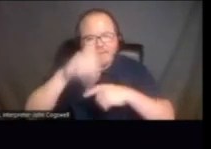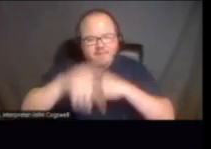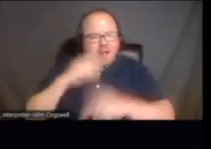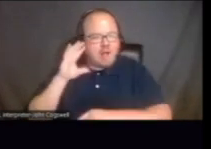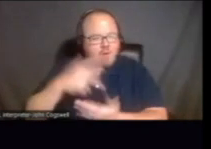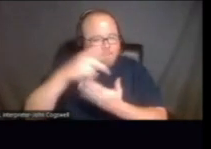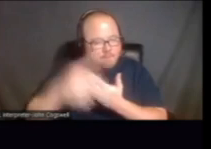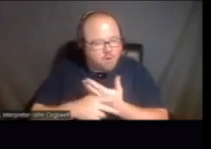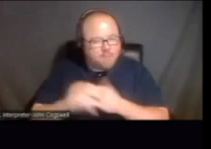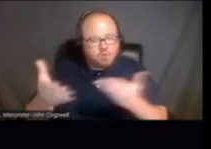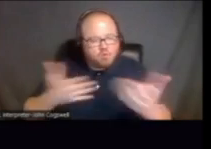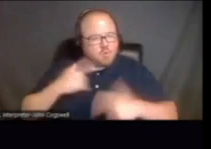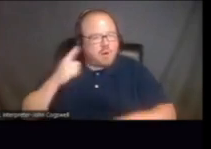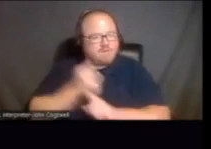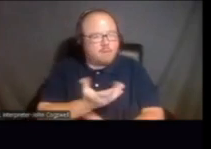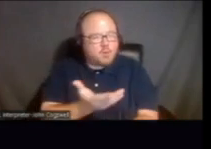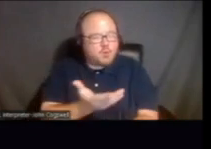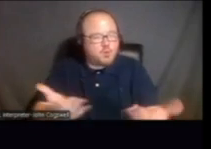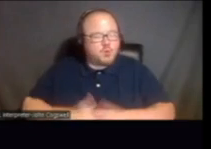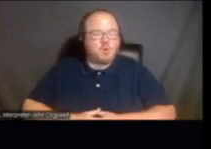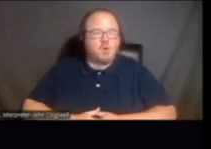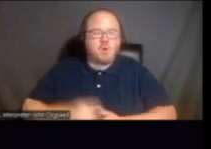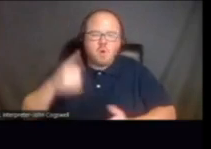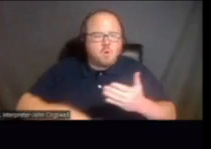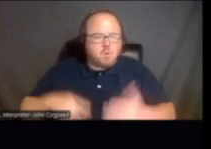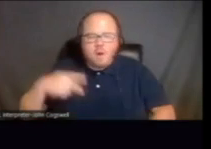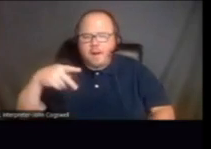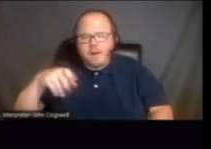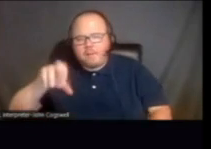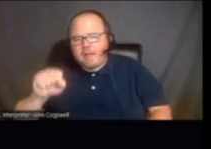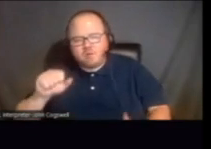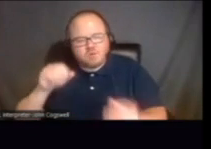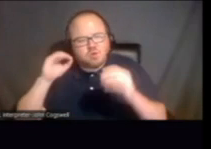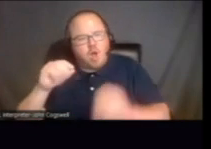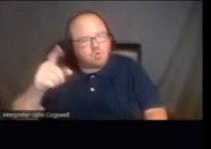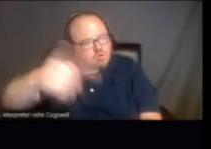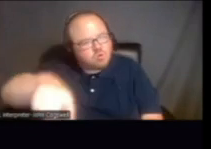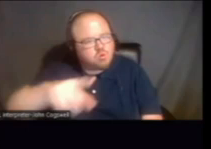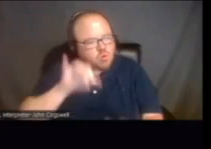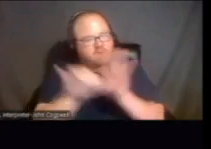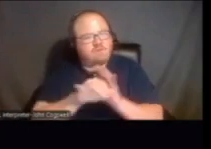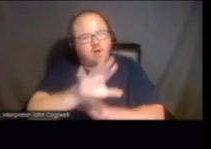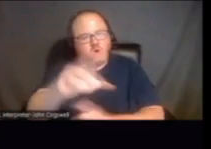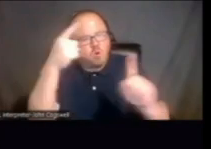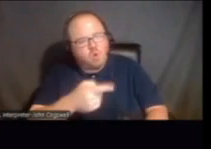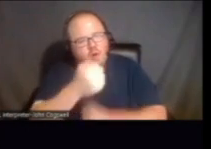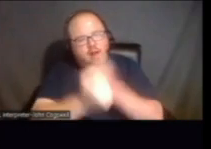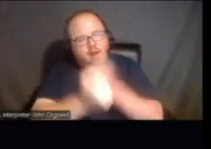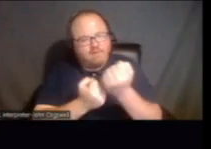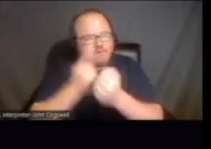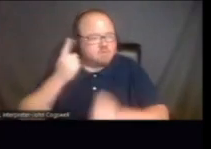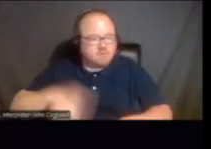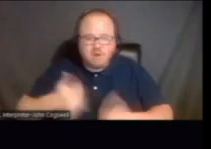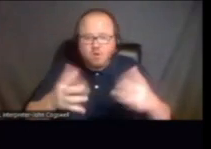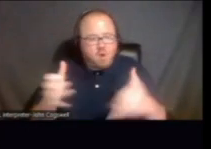services, we want to hear from you. What has peers taught you that helped to identify your goals and advocate for them? Does anyone